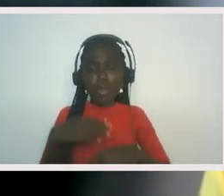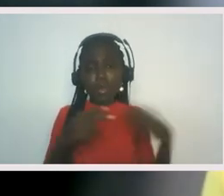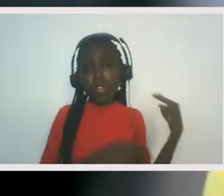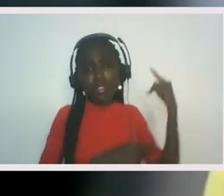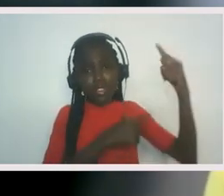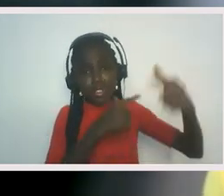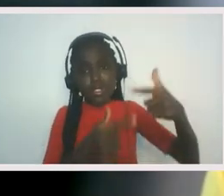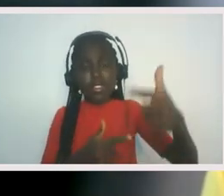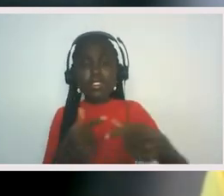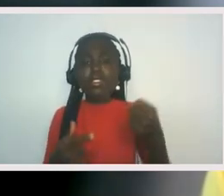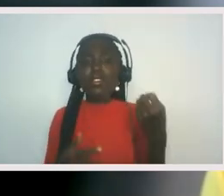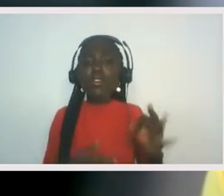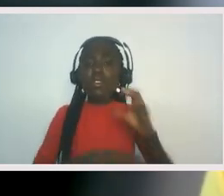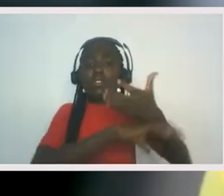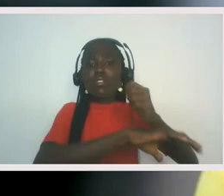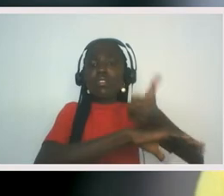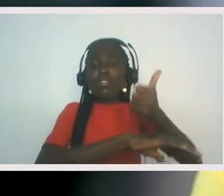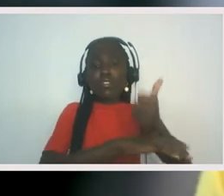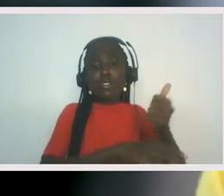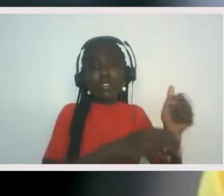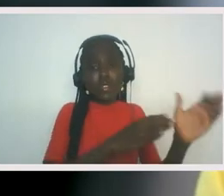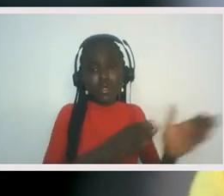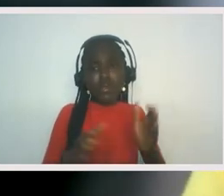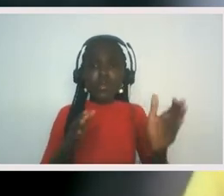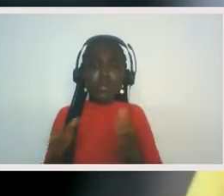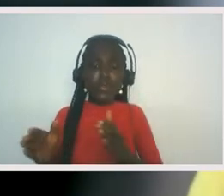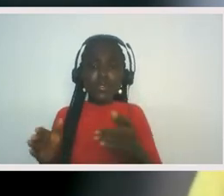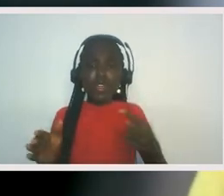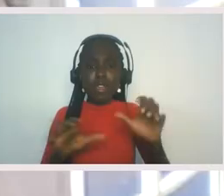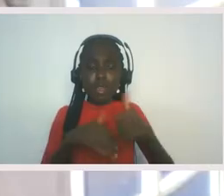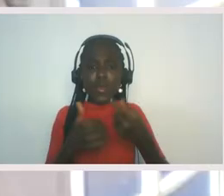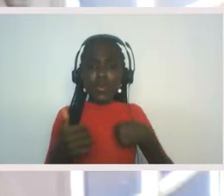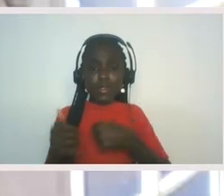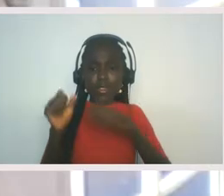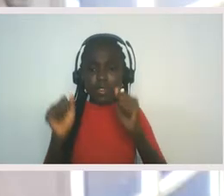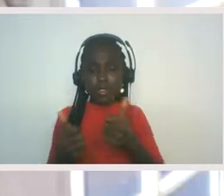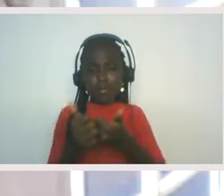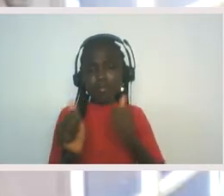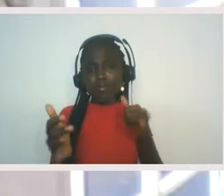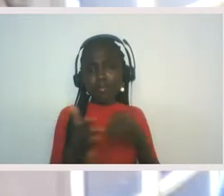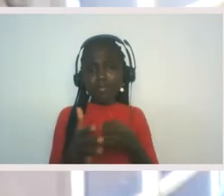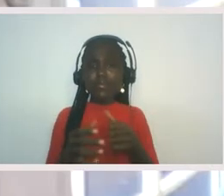of the colonial process and how we must put an end to them. Yeah. Yeah.